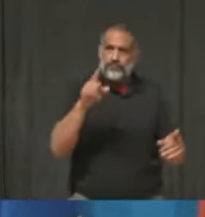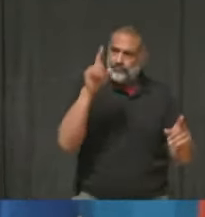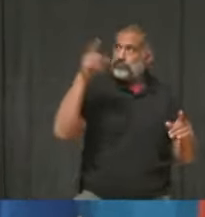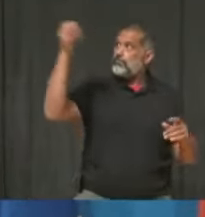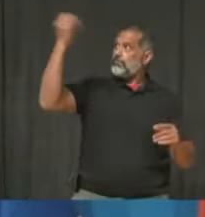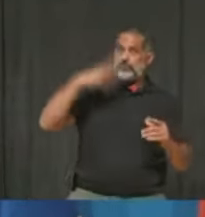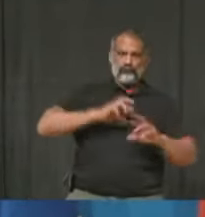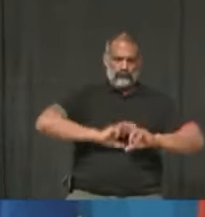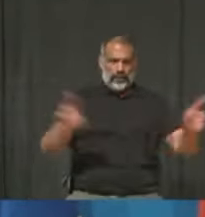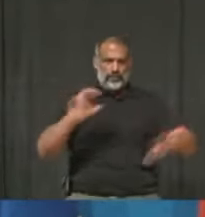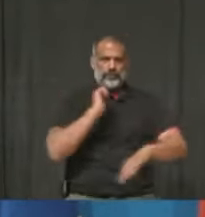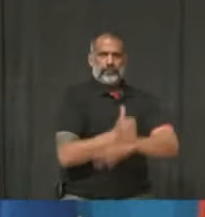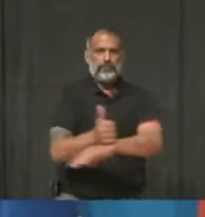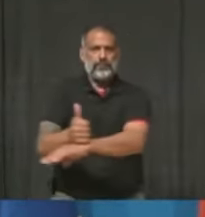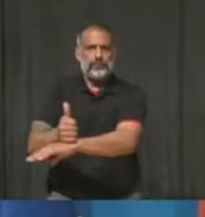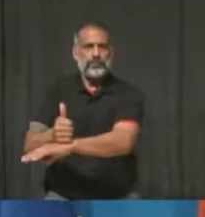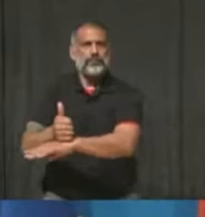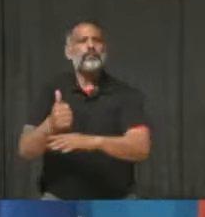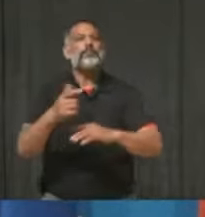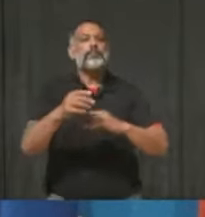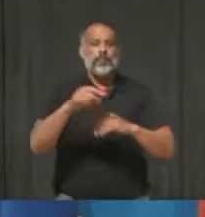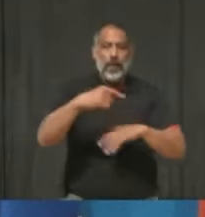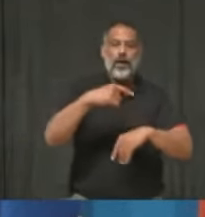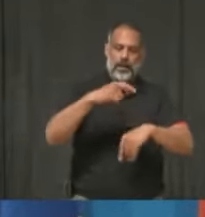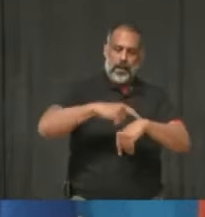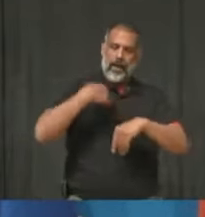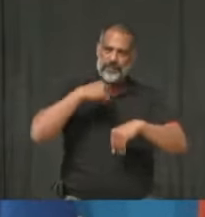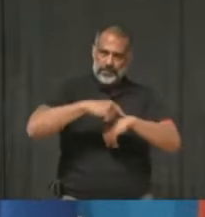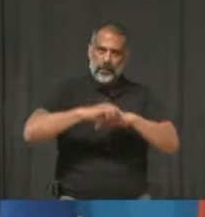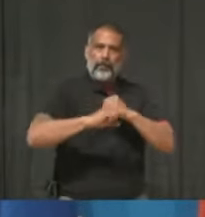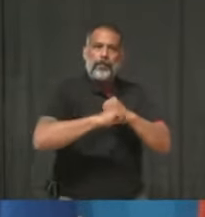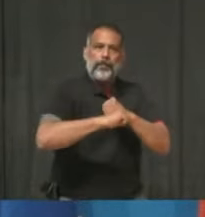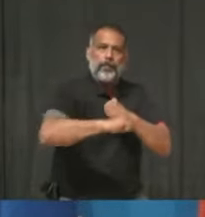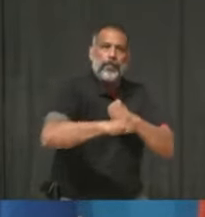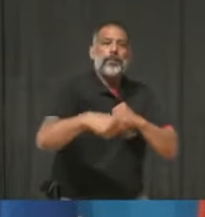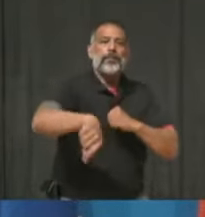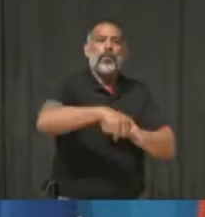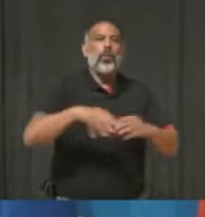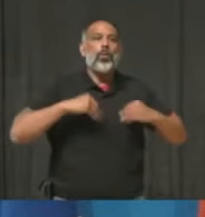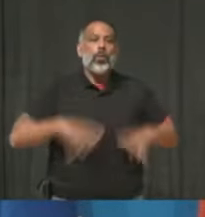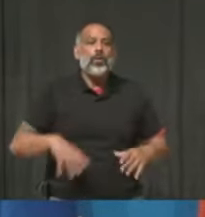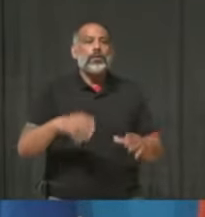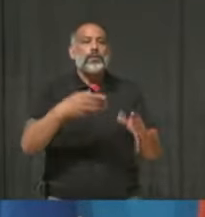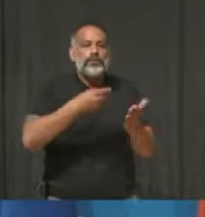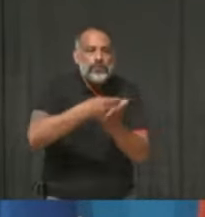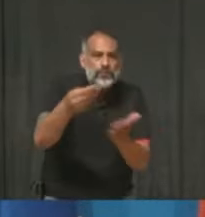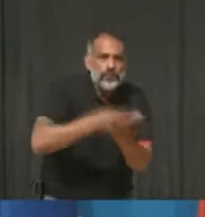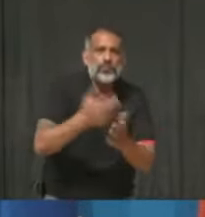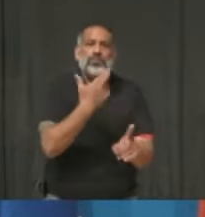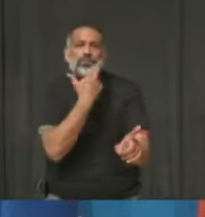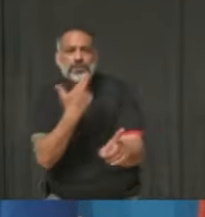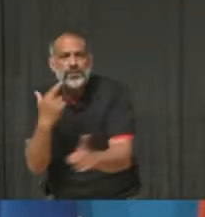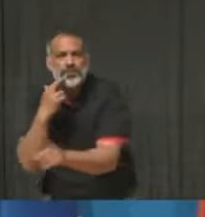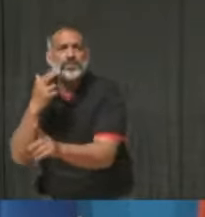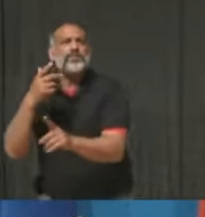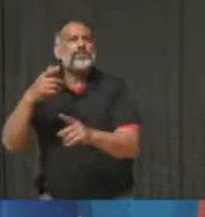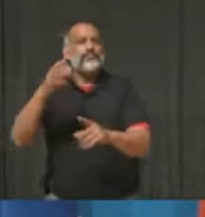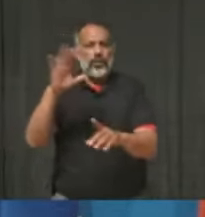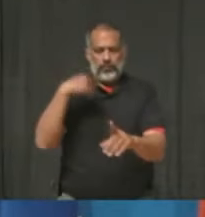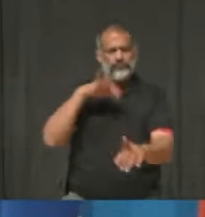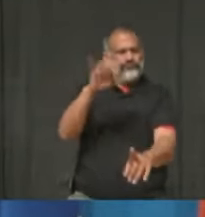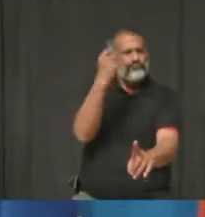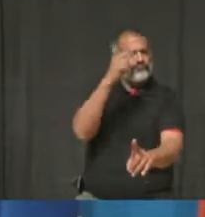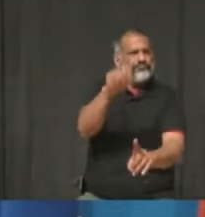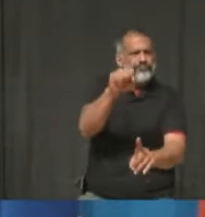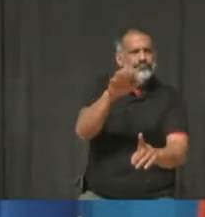that it's going to take more time before we see in-person shopping, let alone indoor dining. But